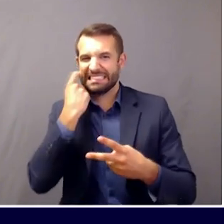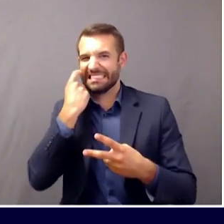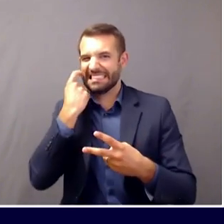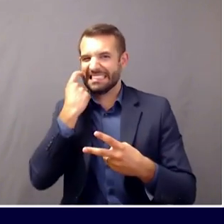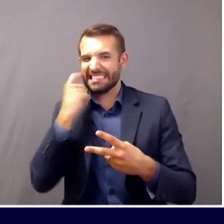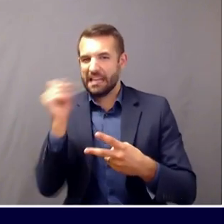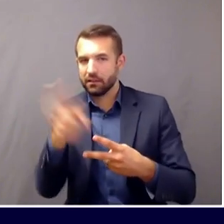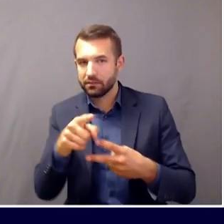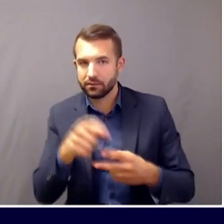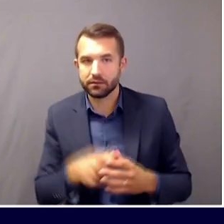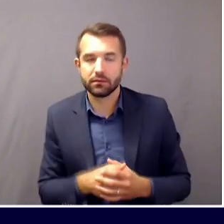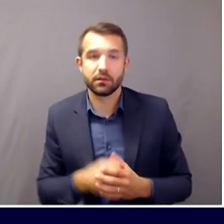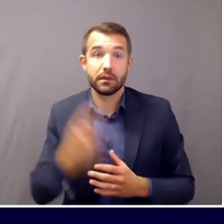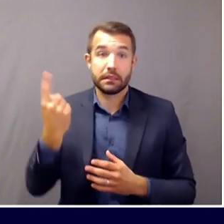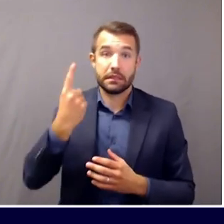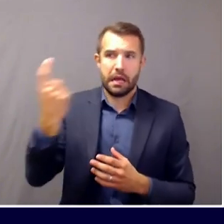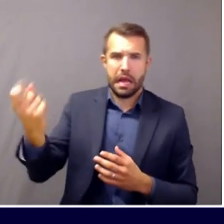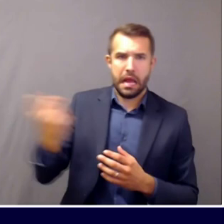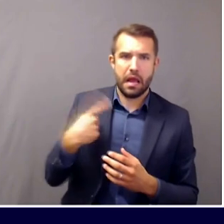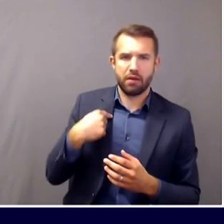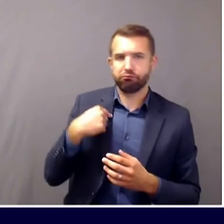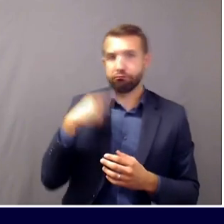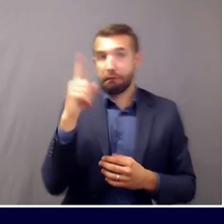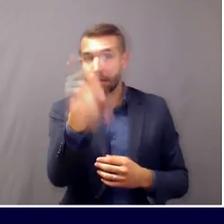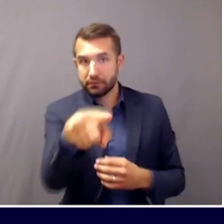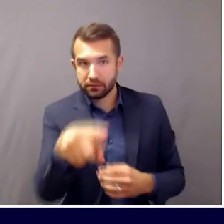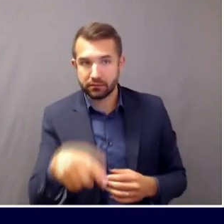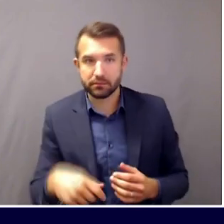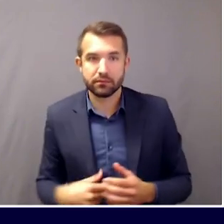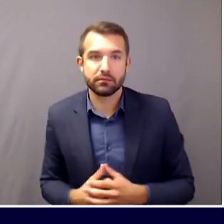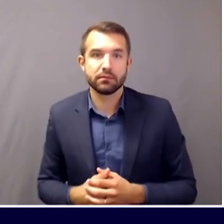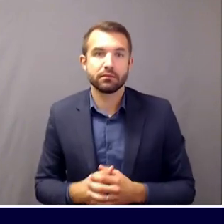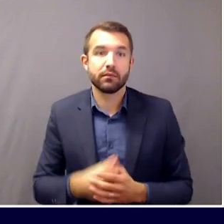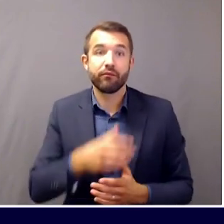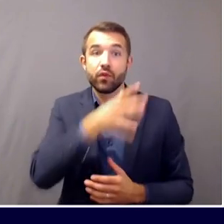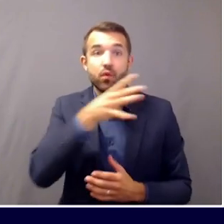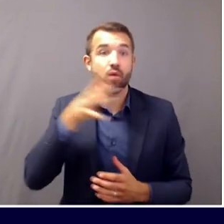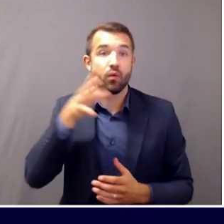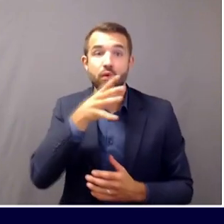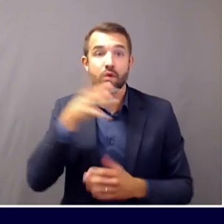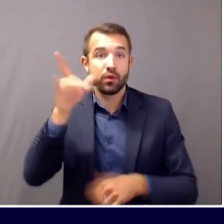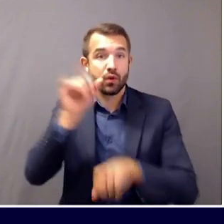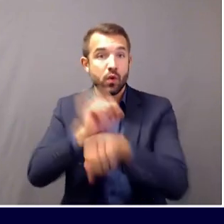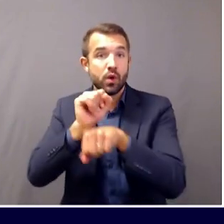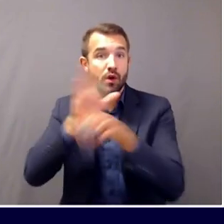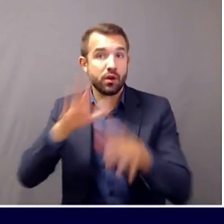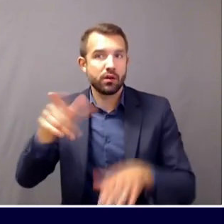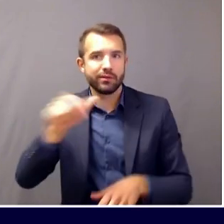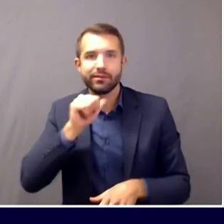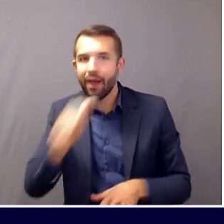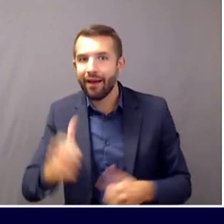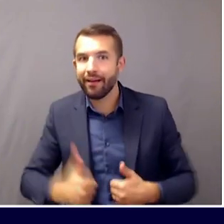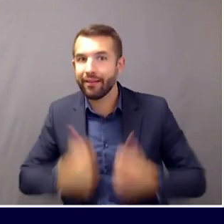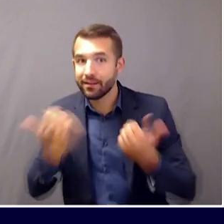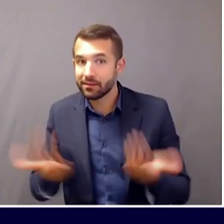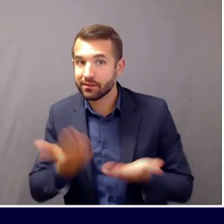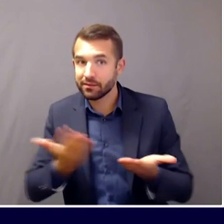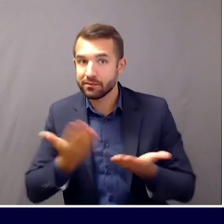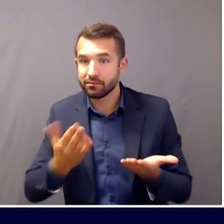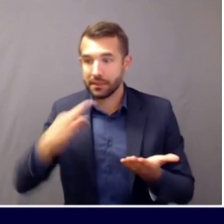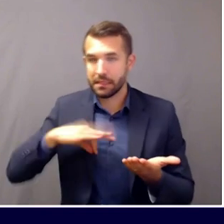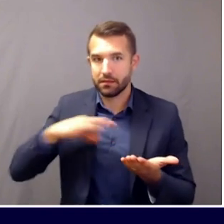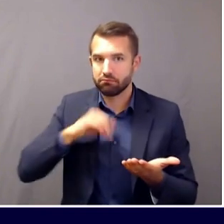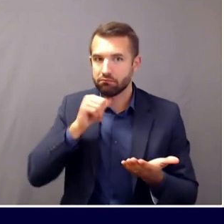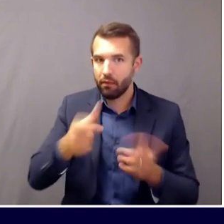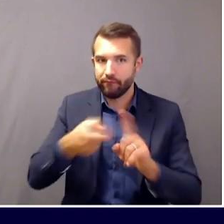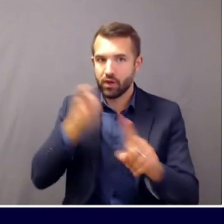you can provide some clarity. Since agricultural workers are not from Maine, they are not included in our county. So is it accurate